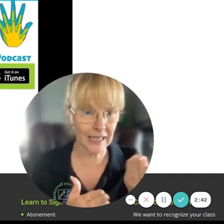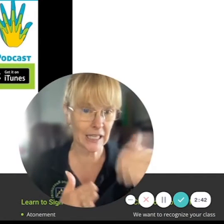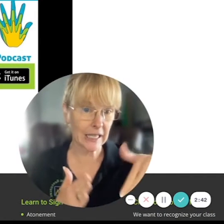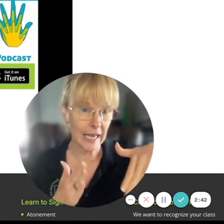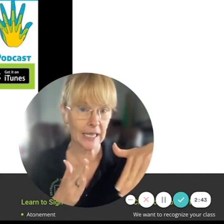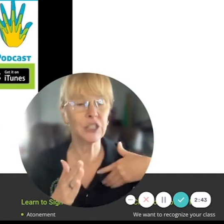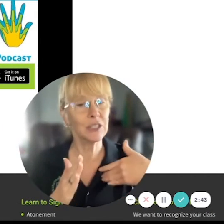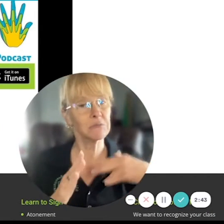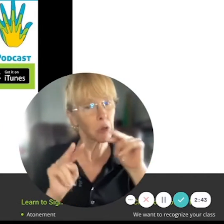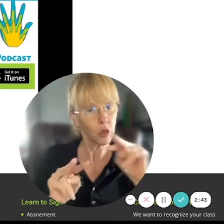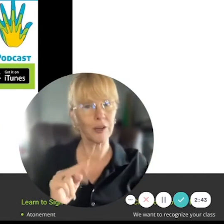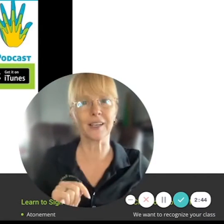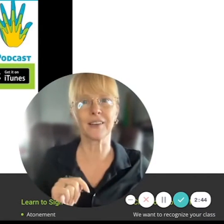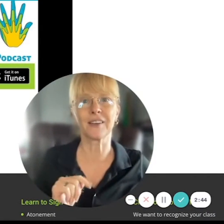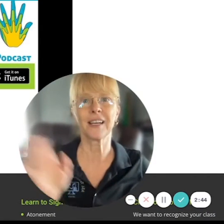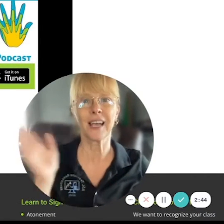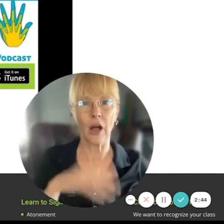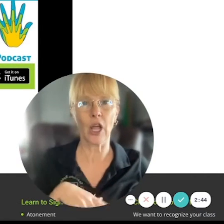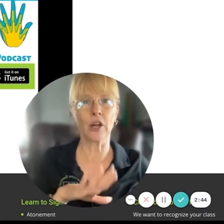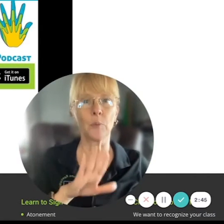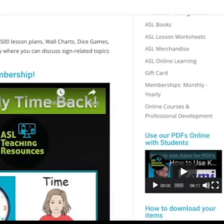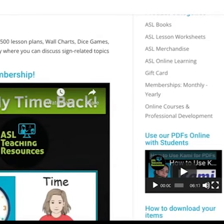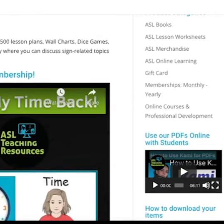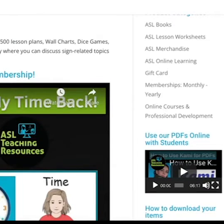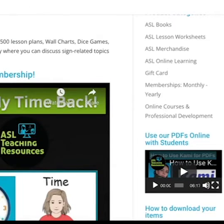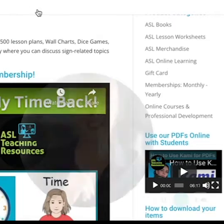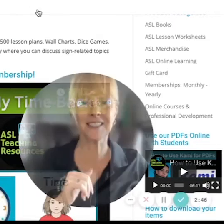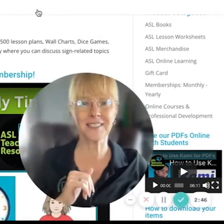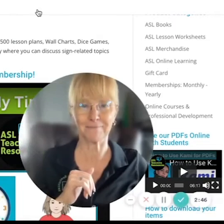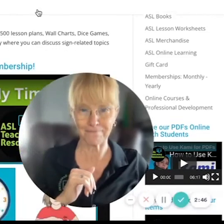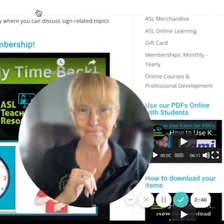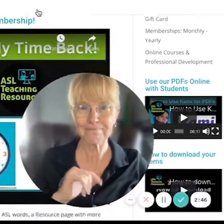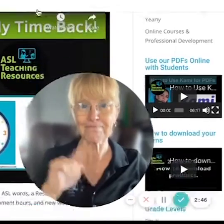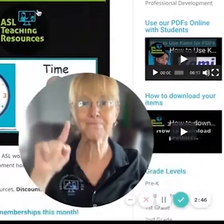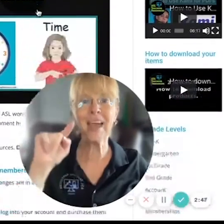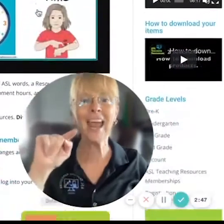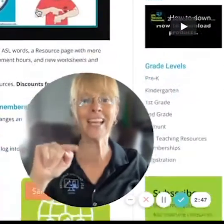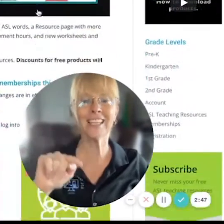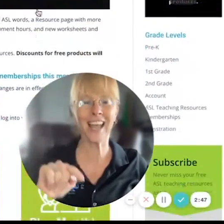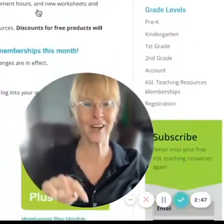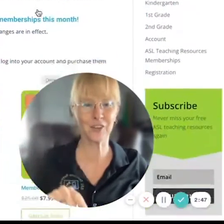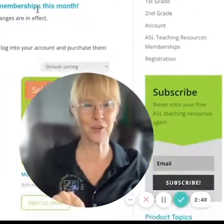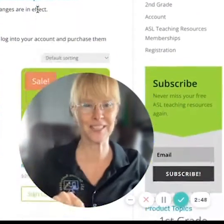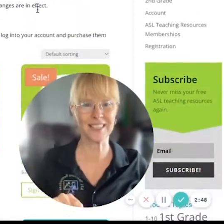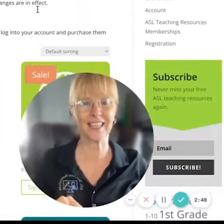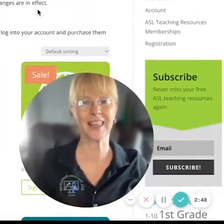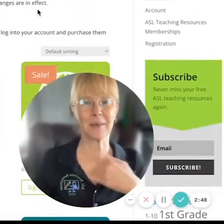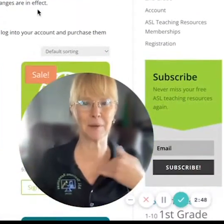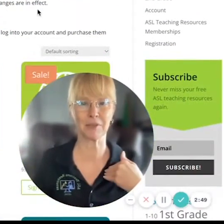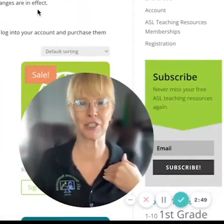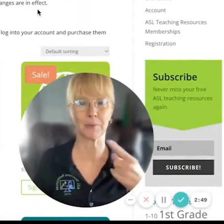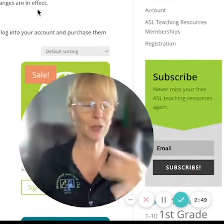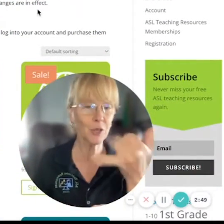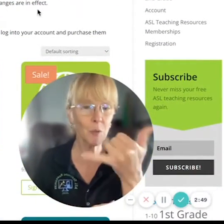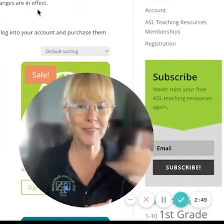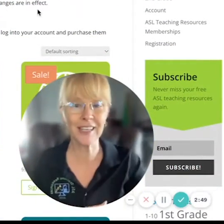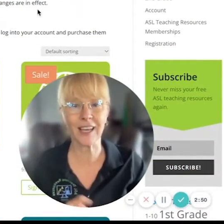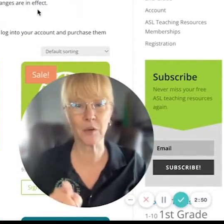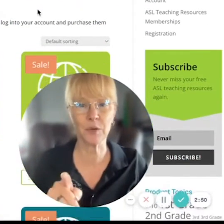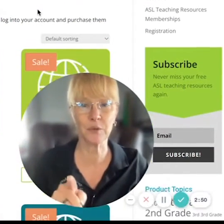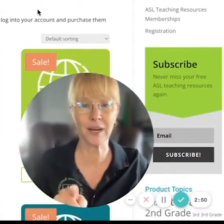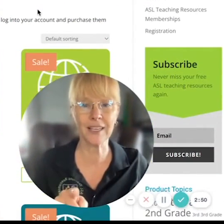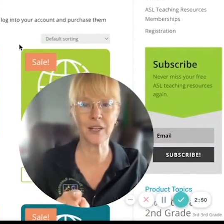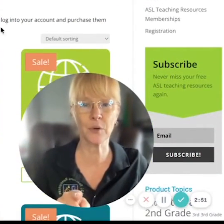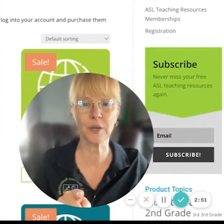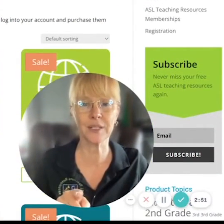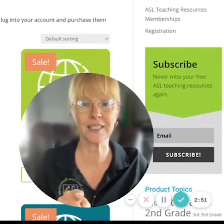buying anything yet just look it opens up to this and now you can see the membership you're going to want the